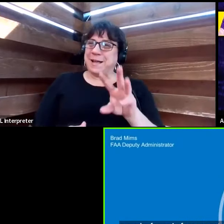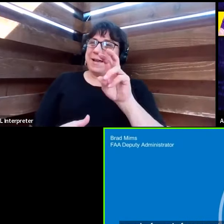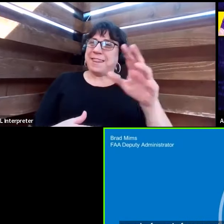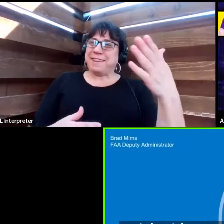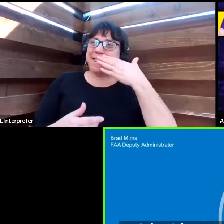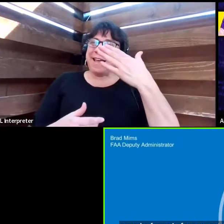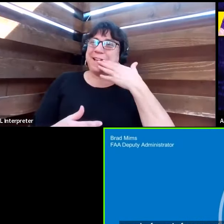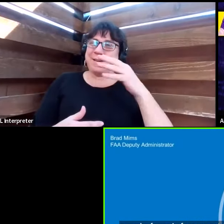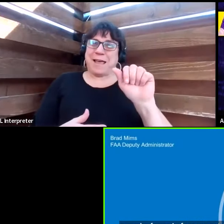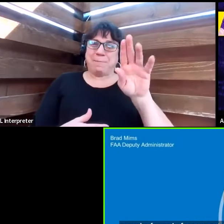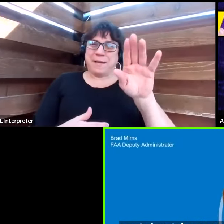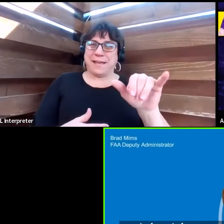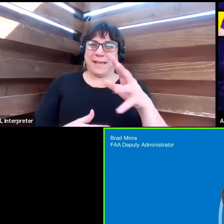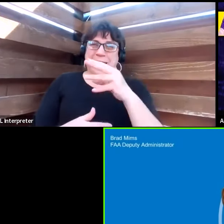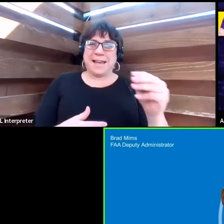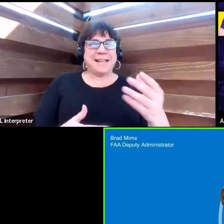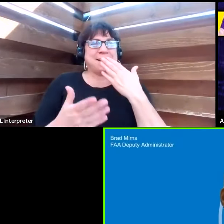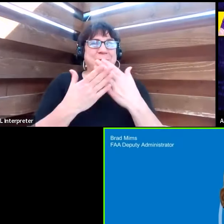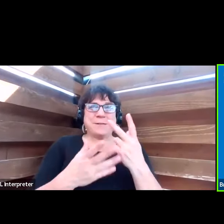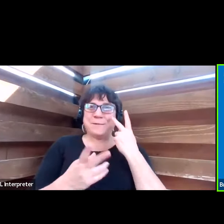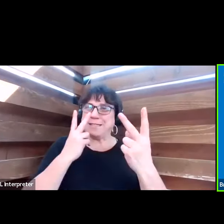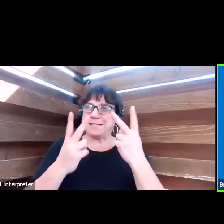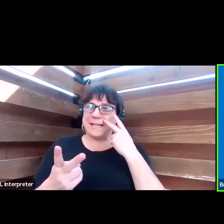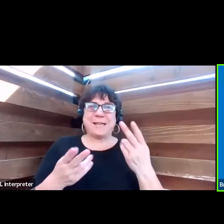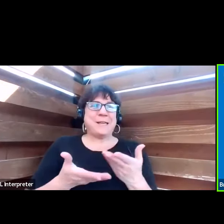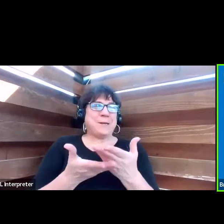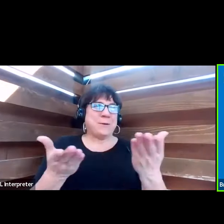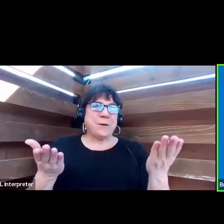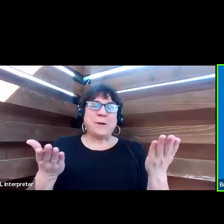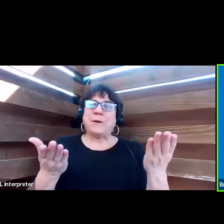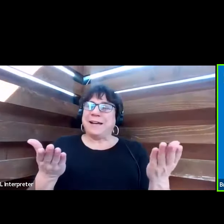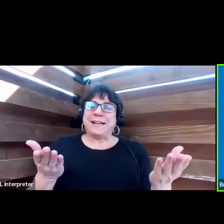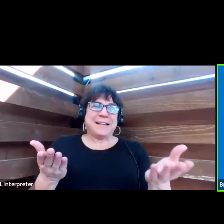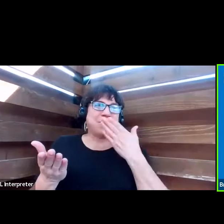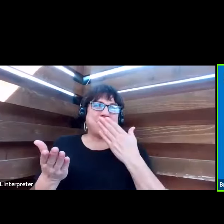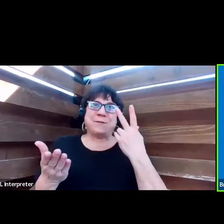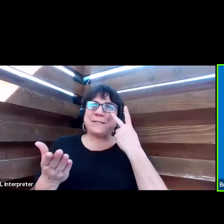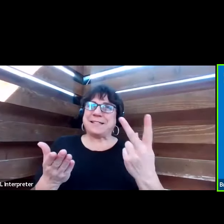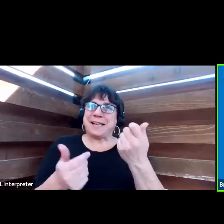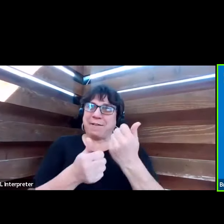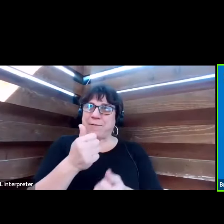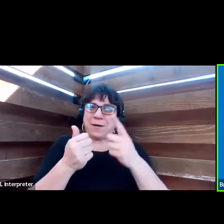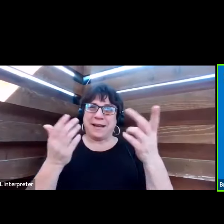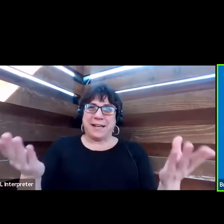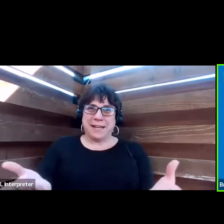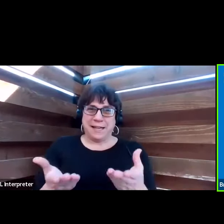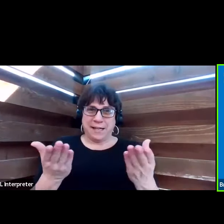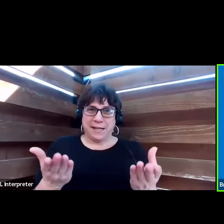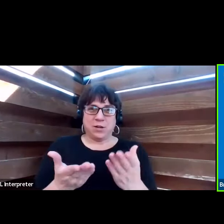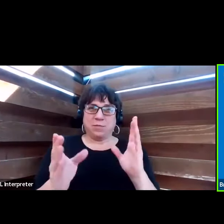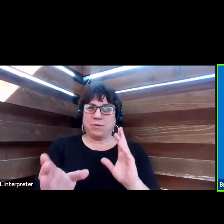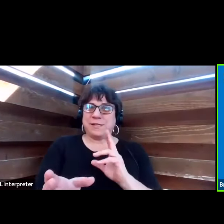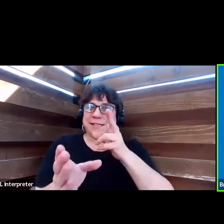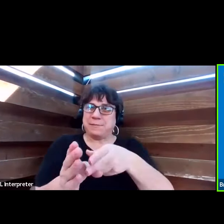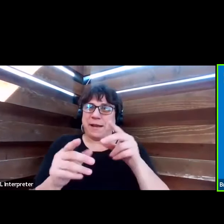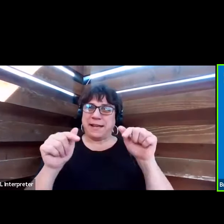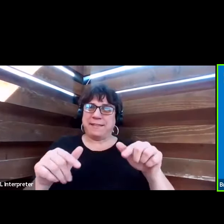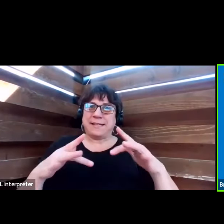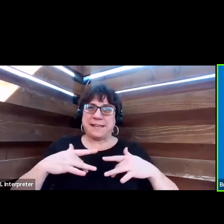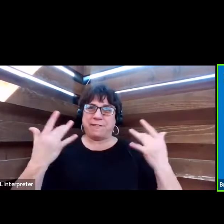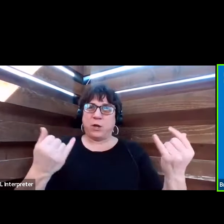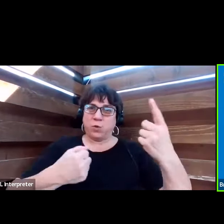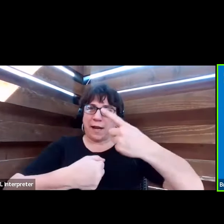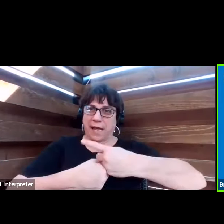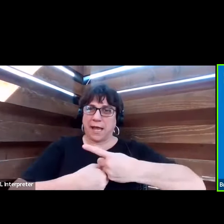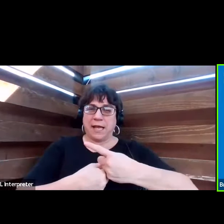thank you, Abby, and it's good to see you and it's good to see everyone who is here participating in this event today.